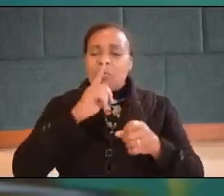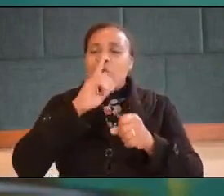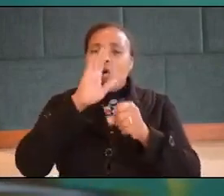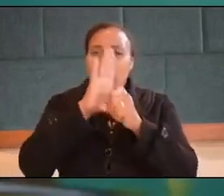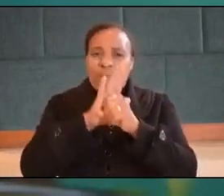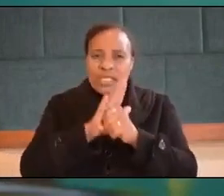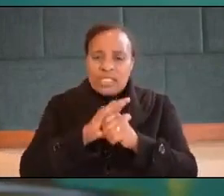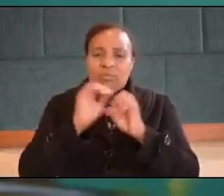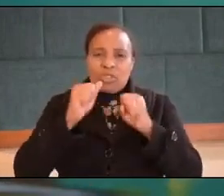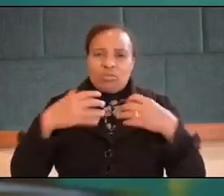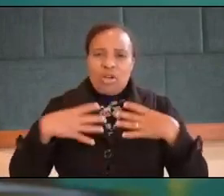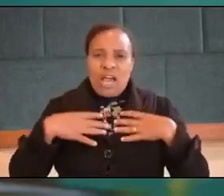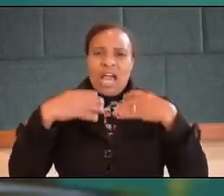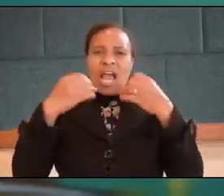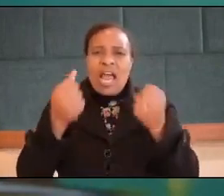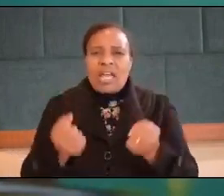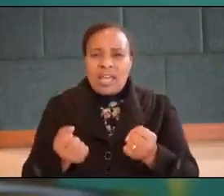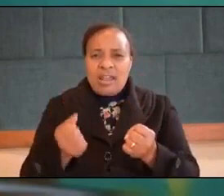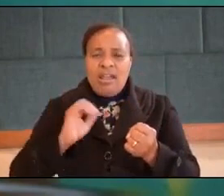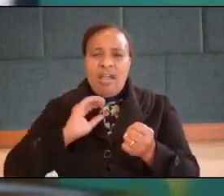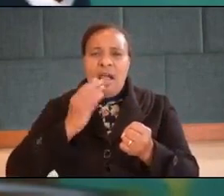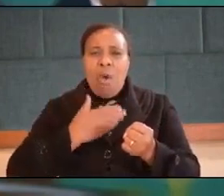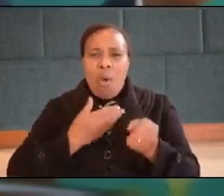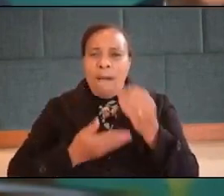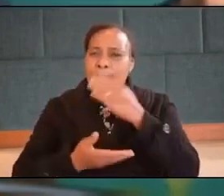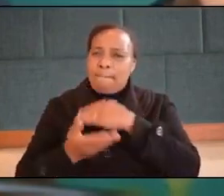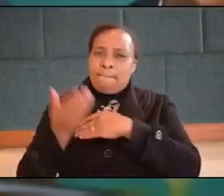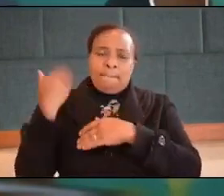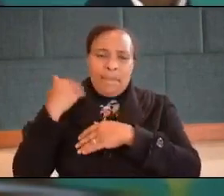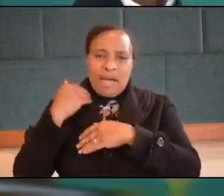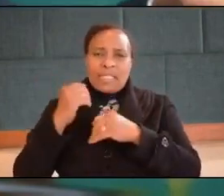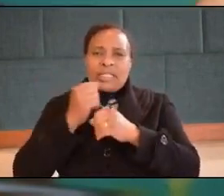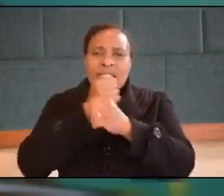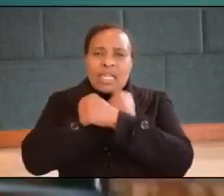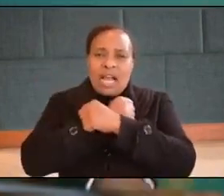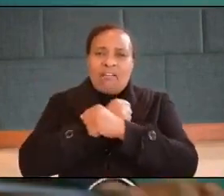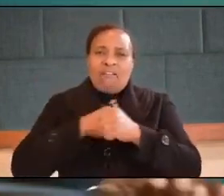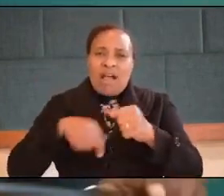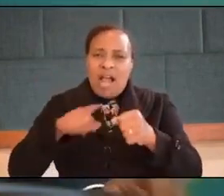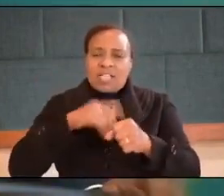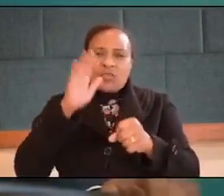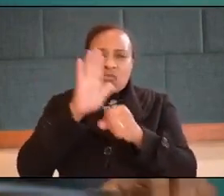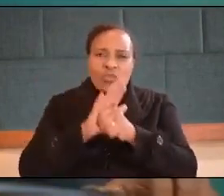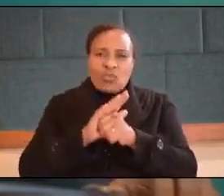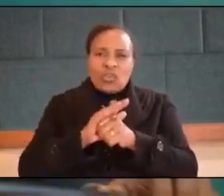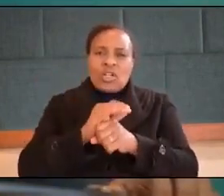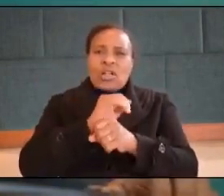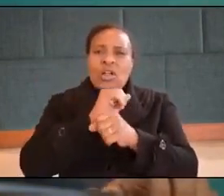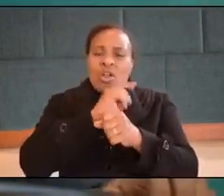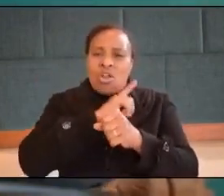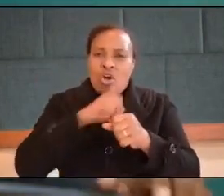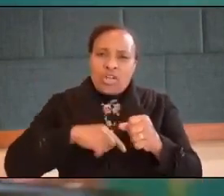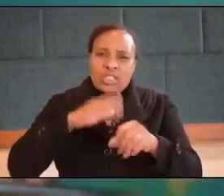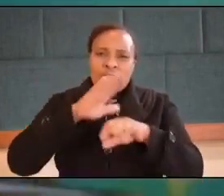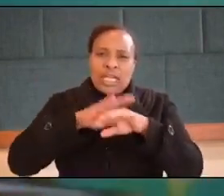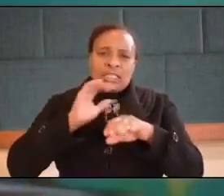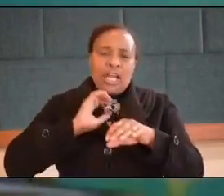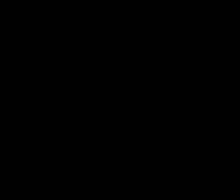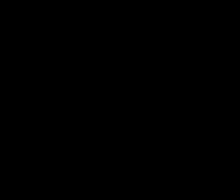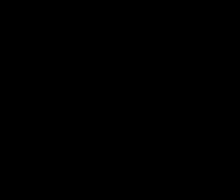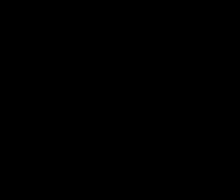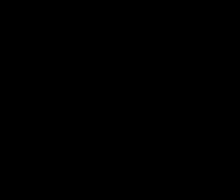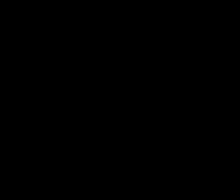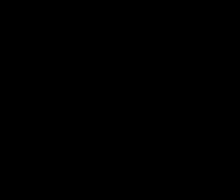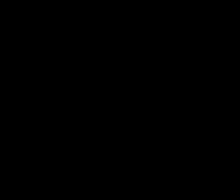that you will heal our backsliding and you will love us freely bless us god and touch our lives this morning this is our